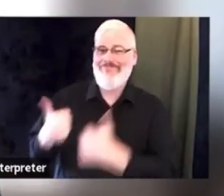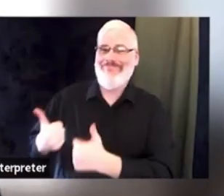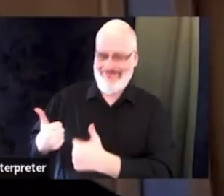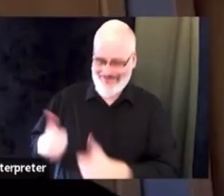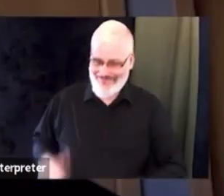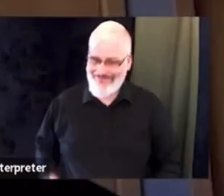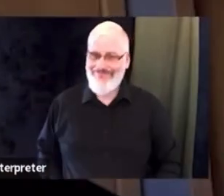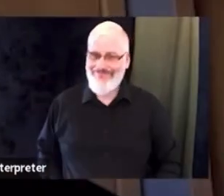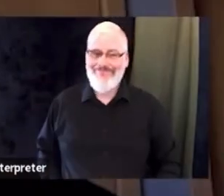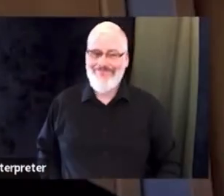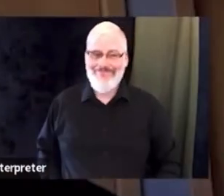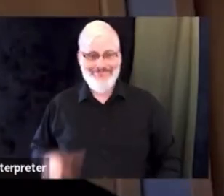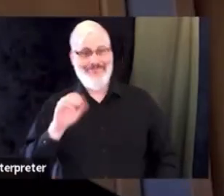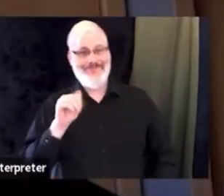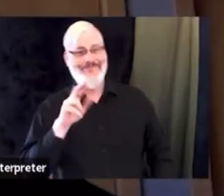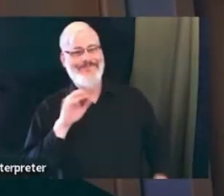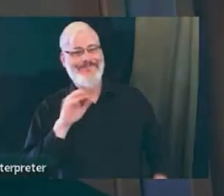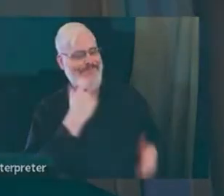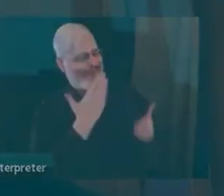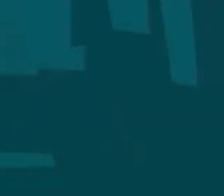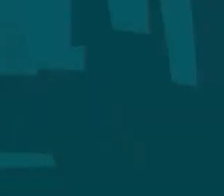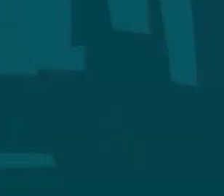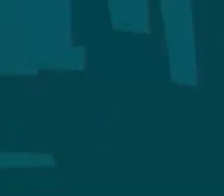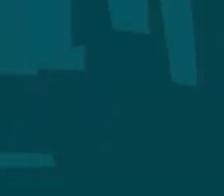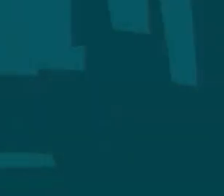Have a good rest of your day. You too.